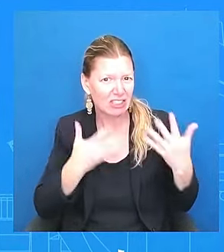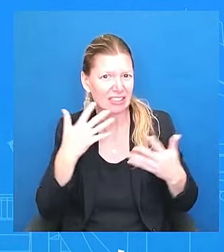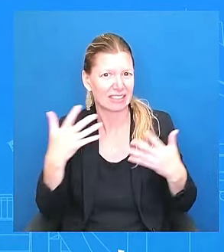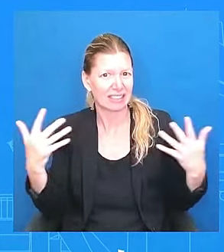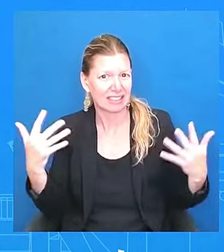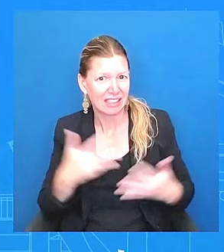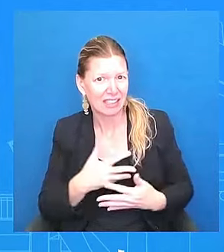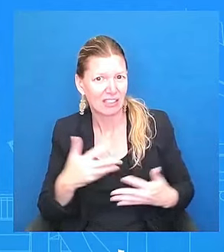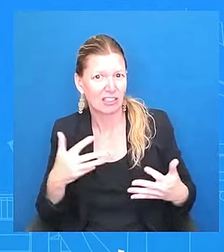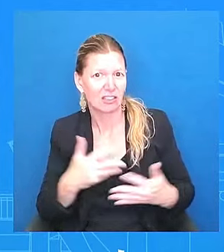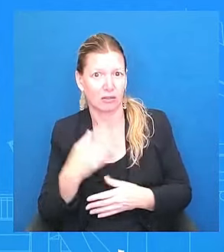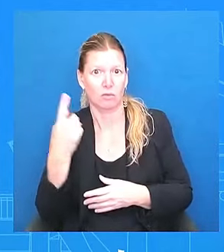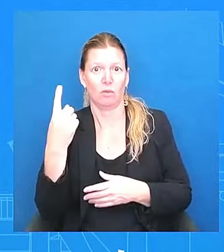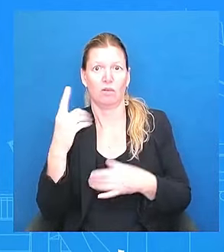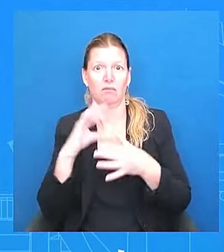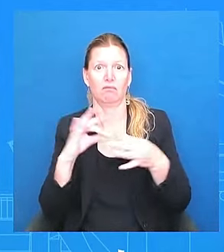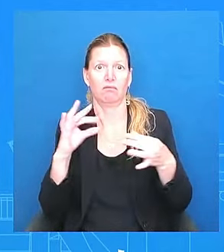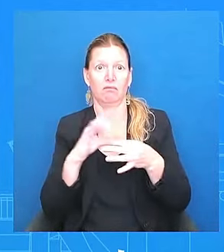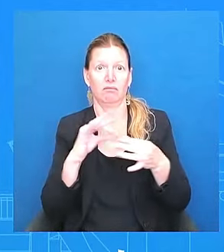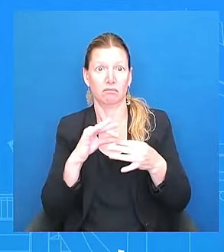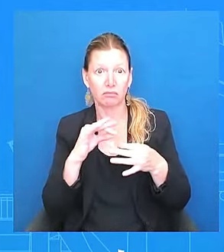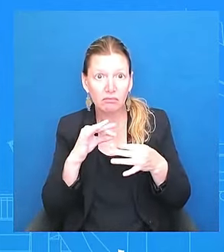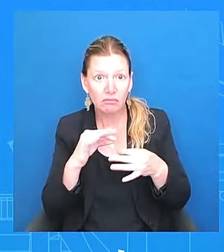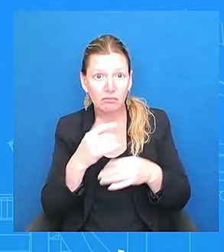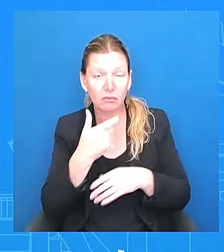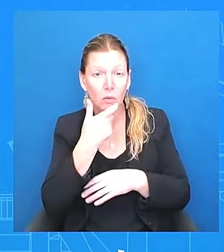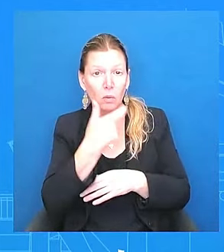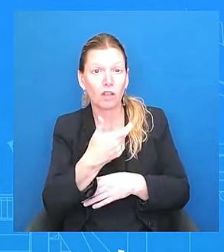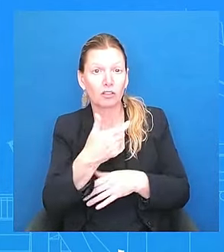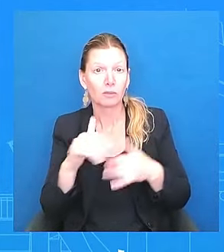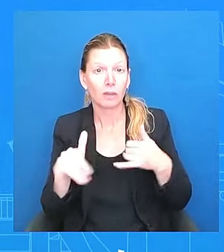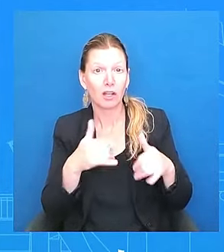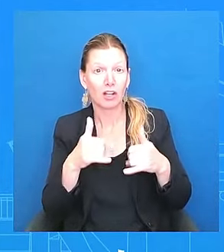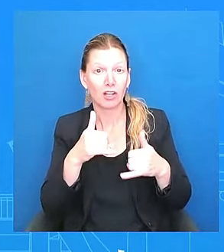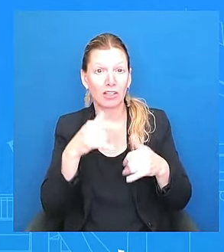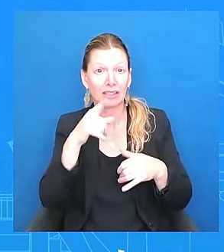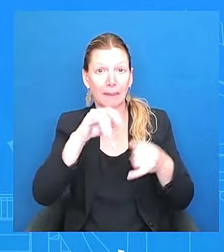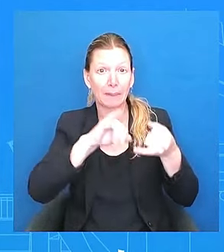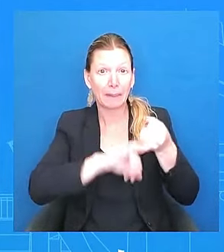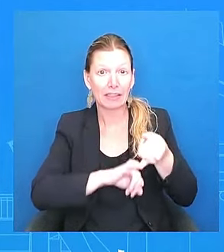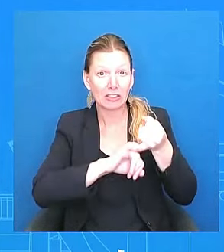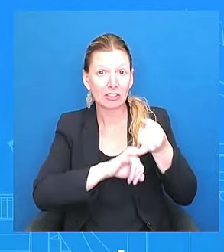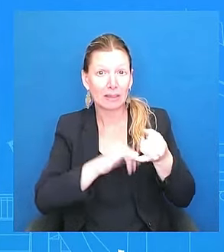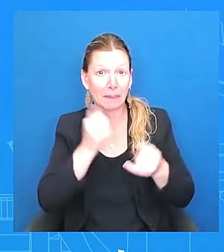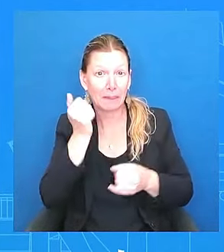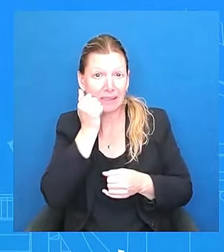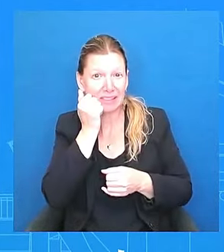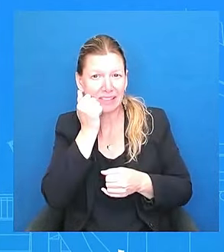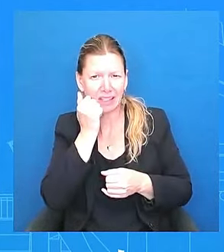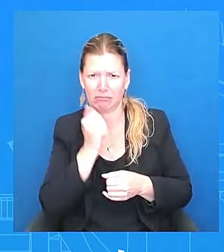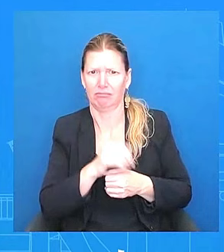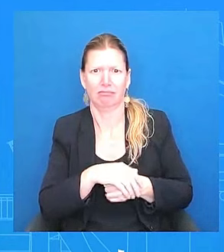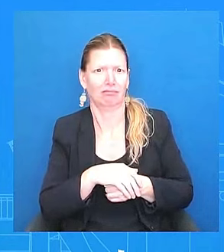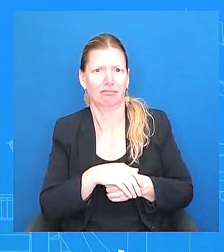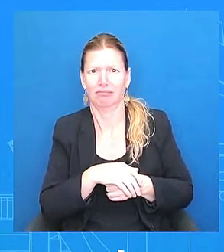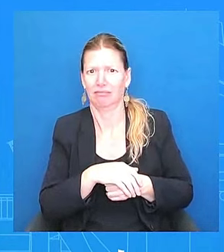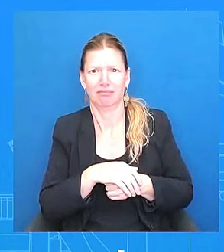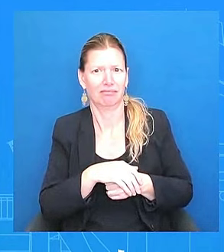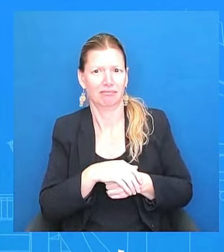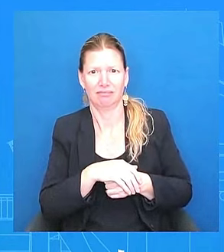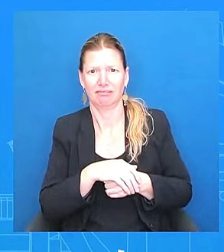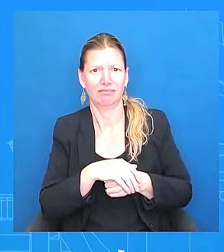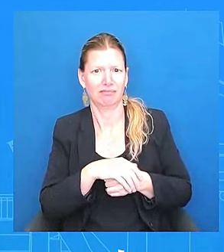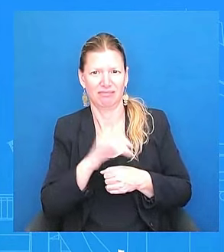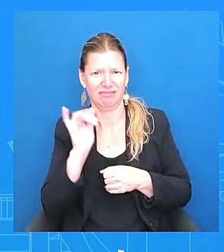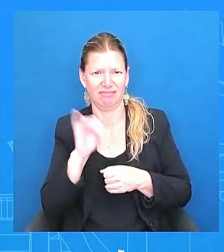are they right to be worried? Look, there's a lot at stake. There's a lot at